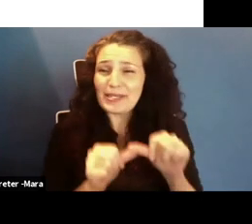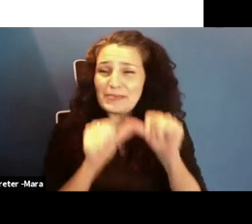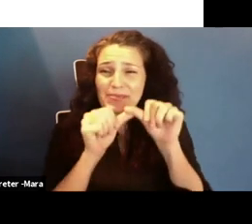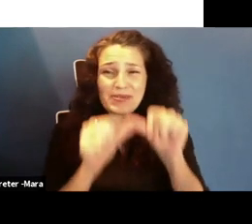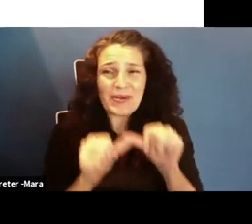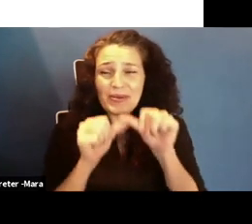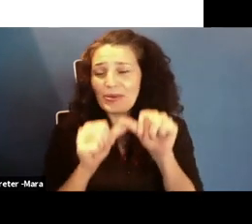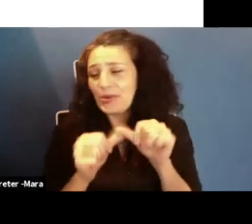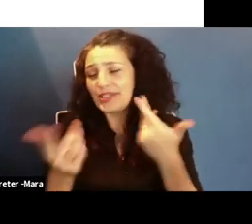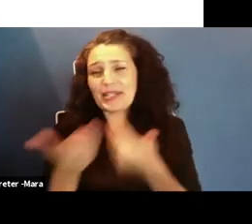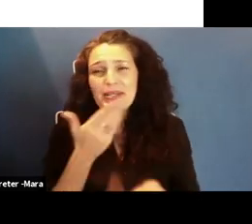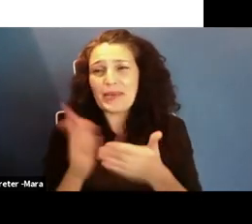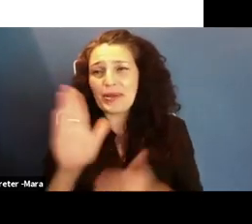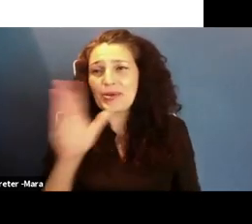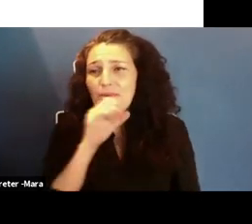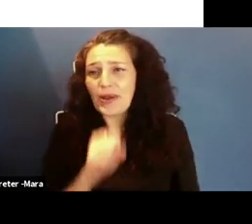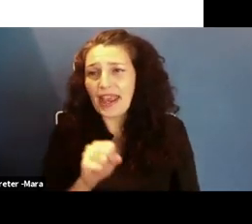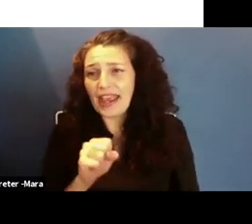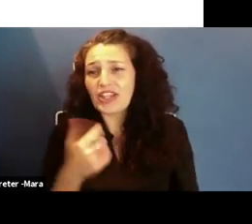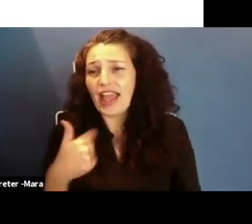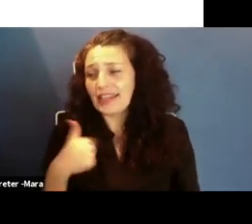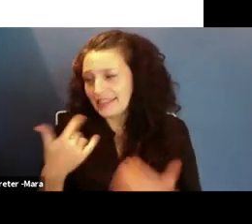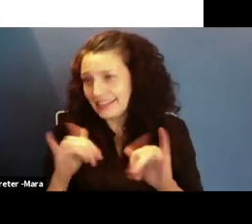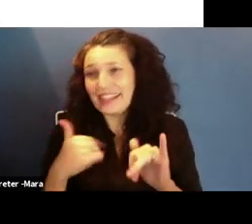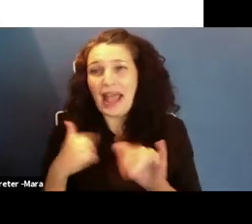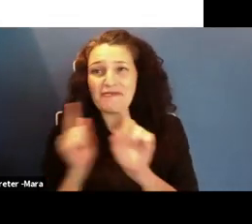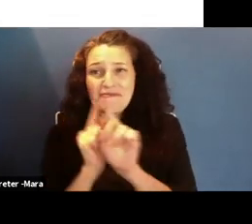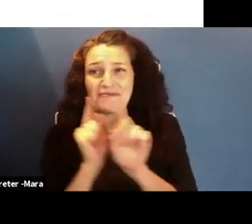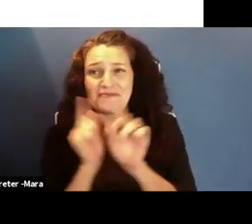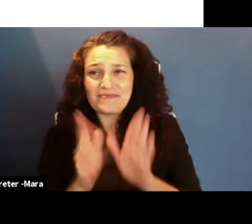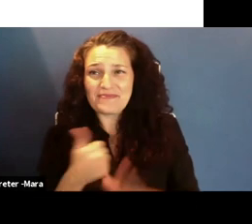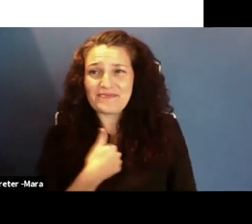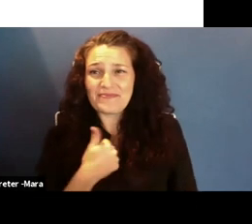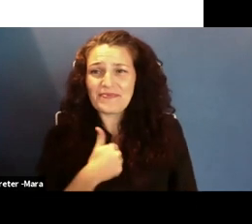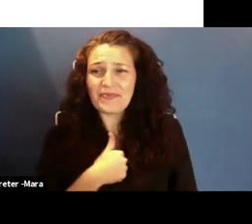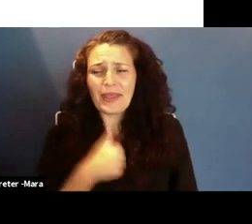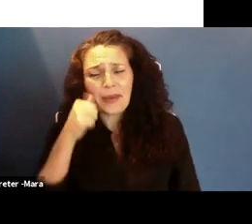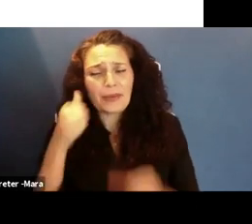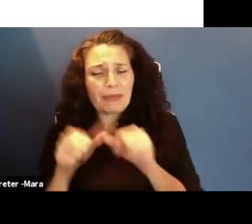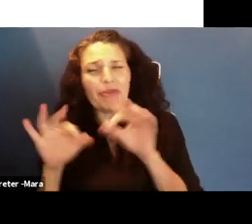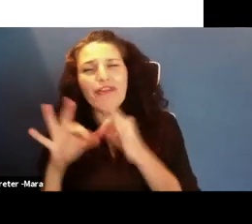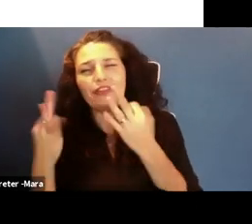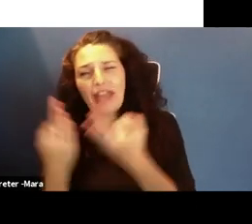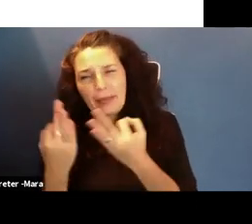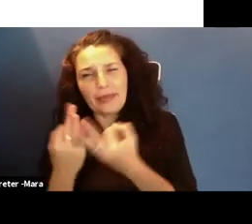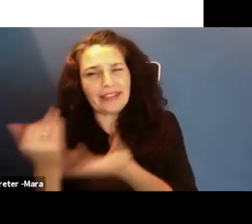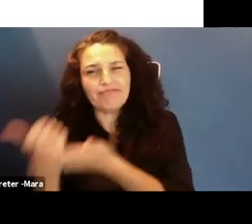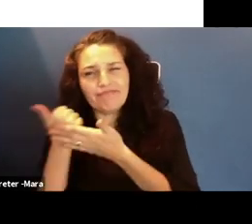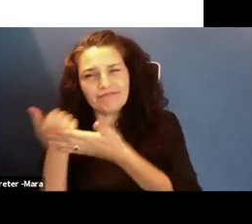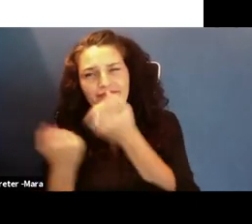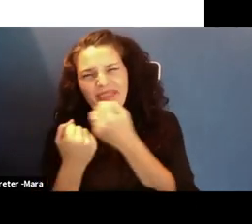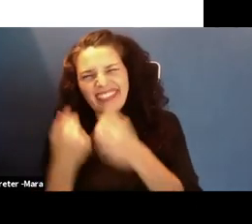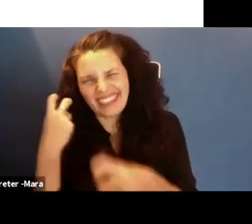and people that pour into me. Also family, because the road gets tough sometimes. You want to have family, friends,